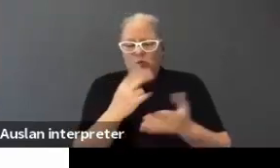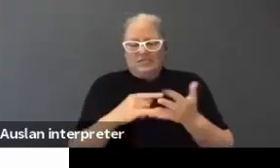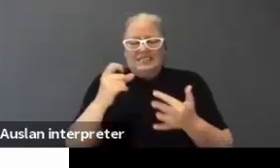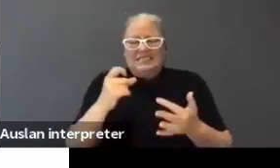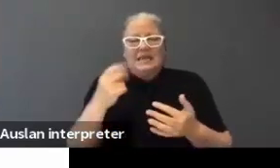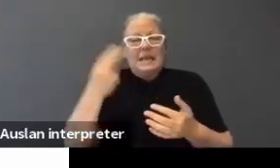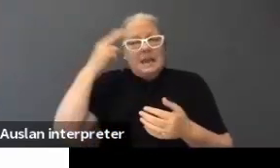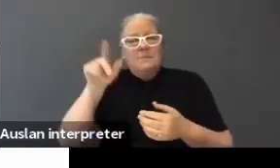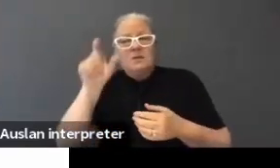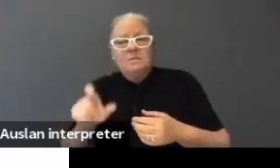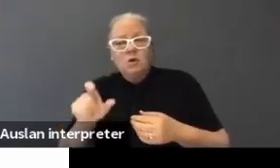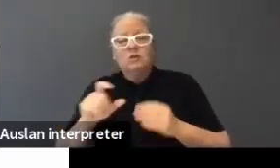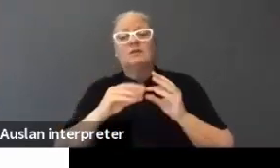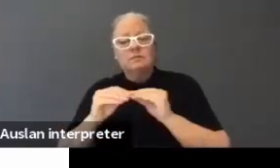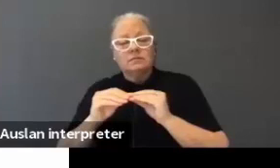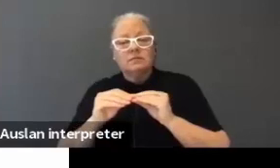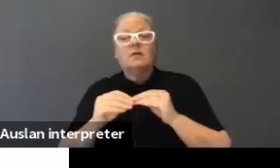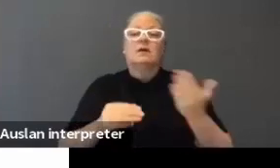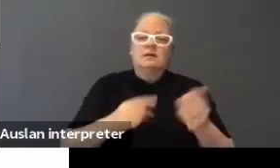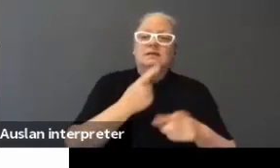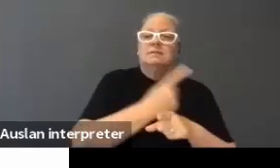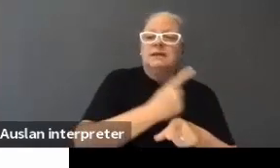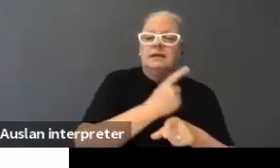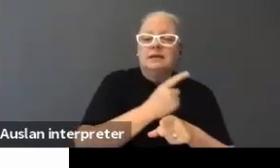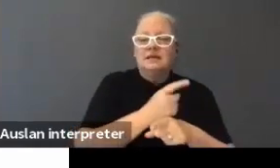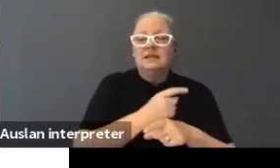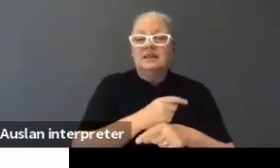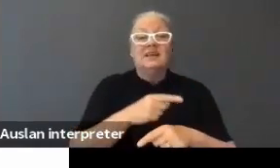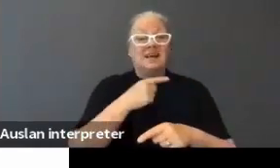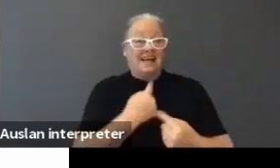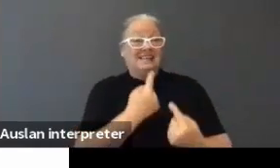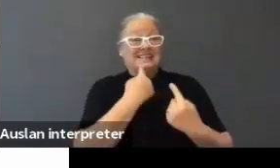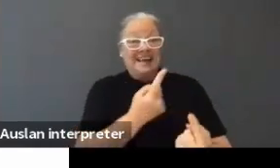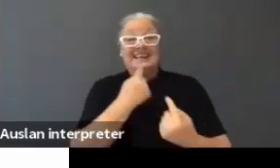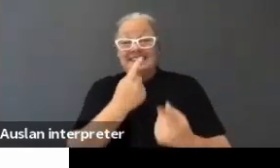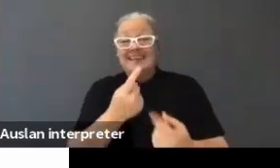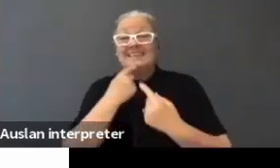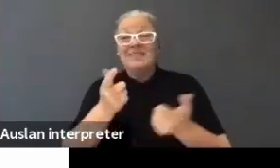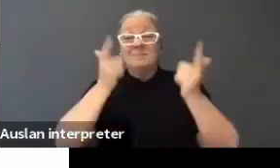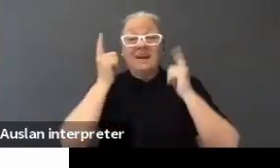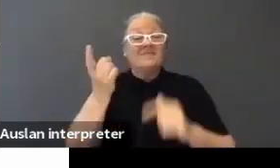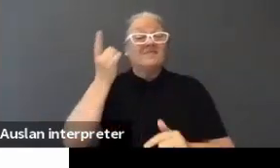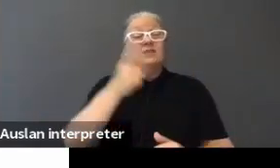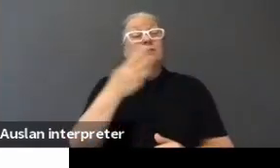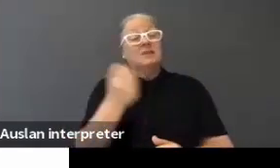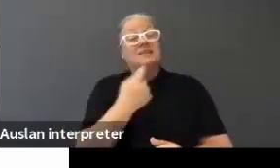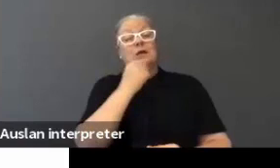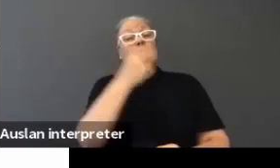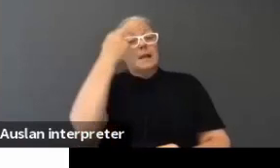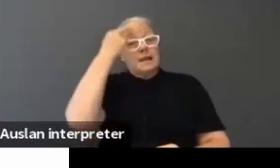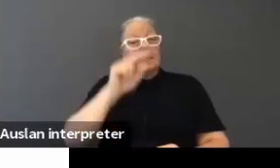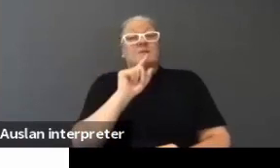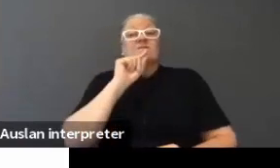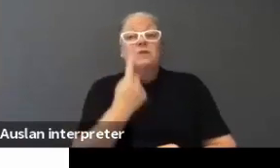20-odd managers and directors can't remember a simple instruction that they have to say their name before they speak. And